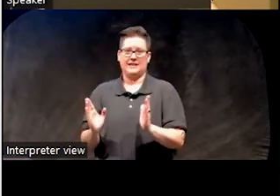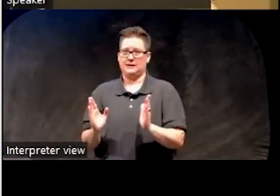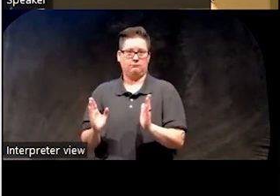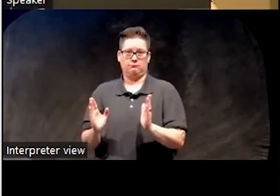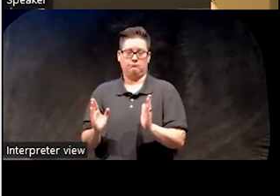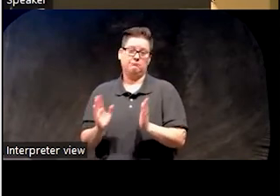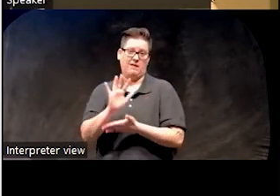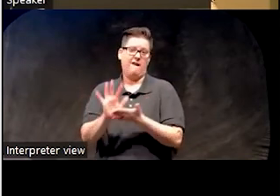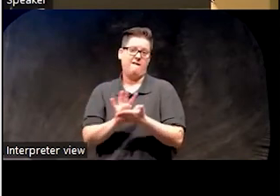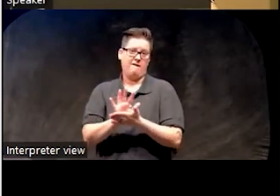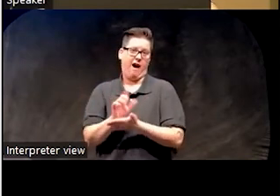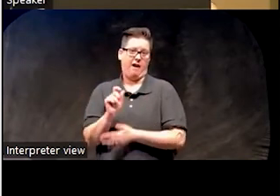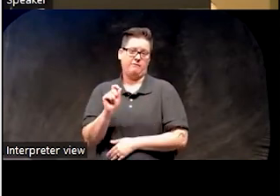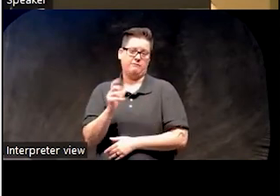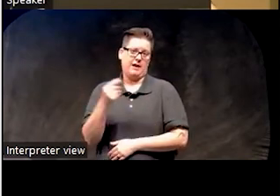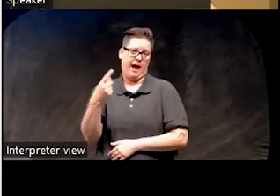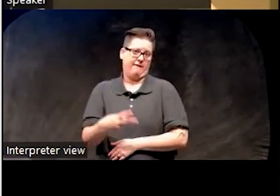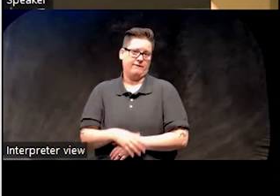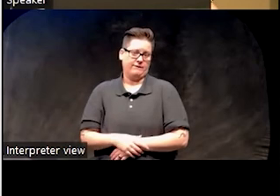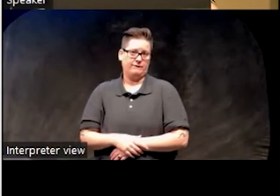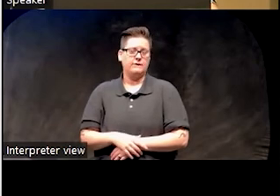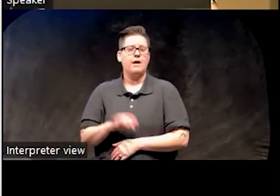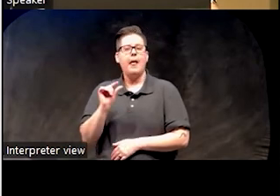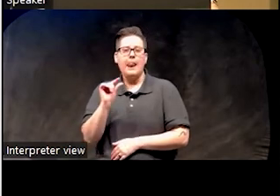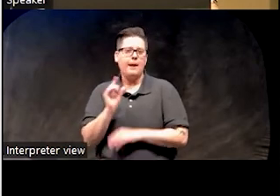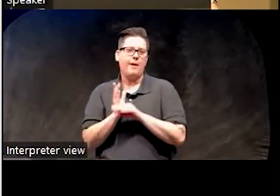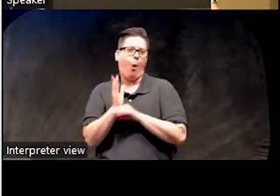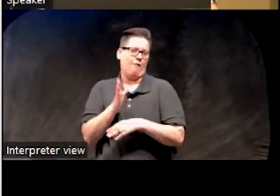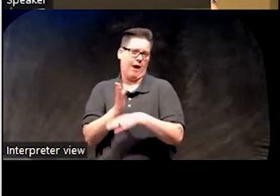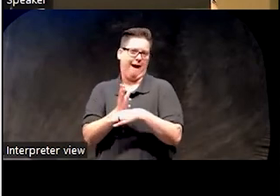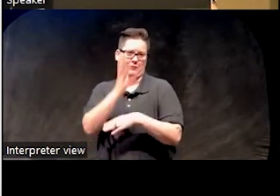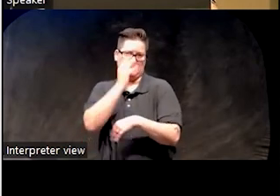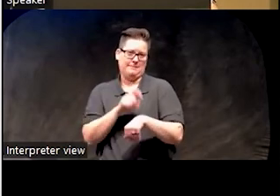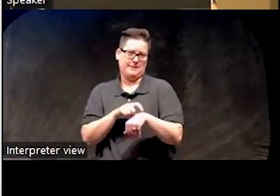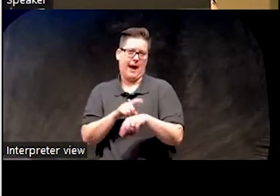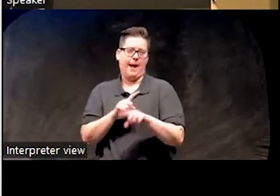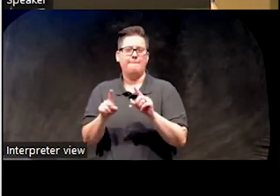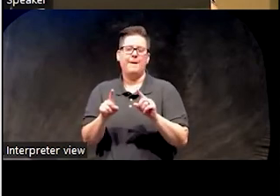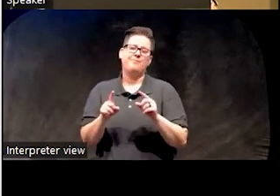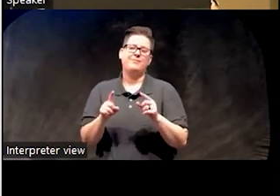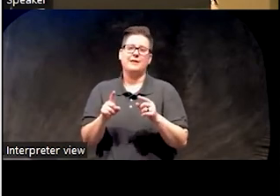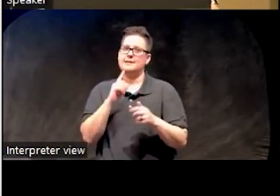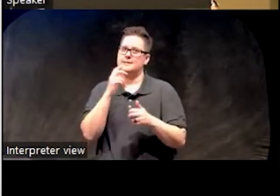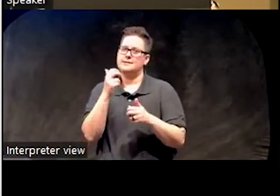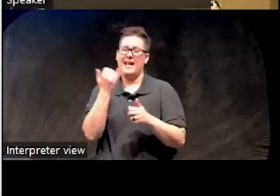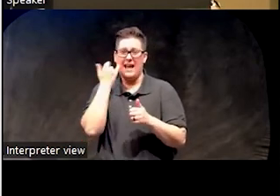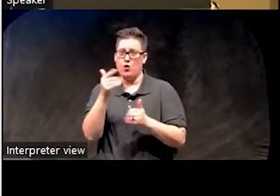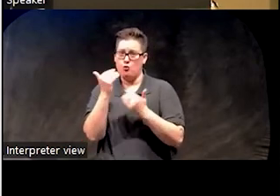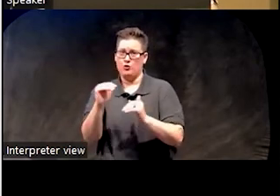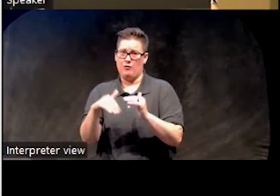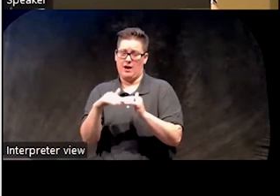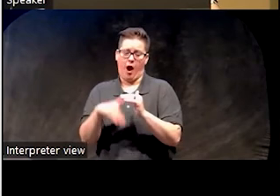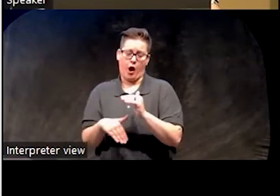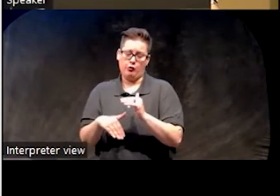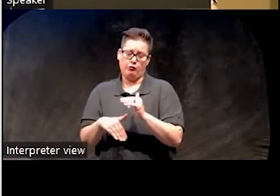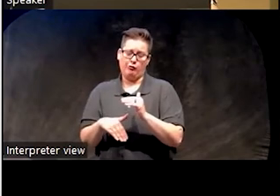So five and a half hours time in bed, which is a little more than what his average sleep time is, but it gets a little dicey to restrict less than